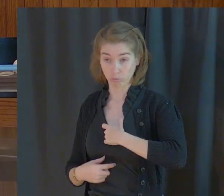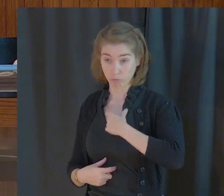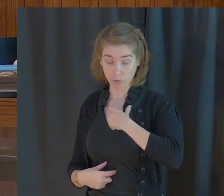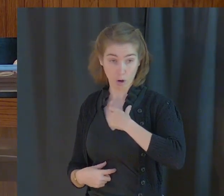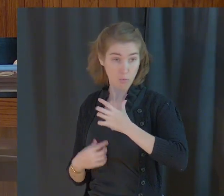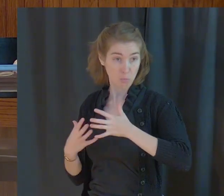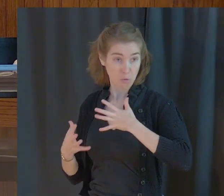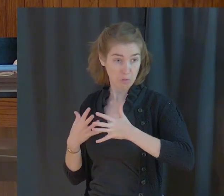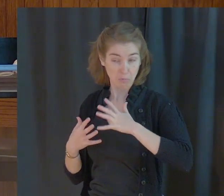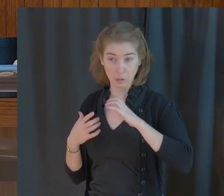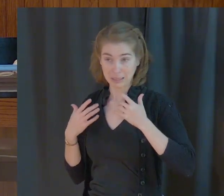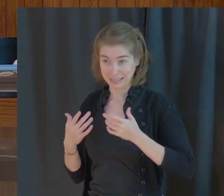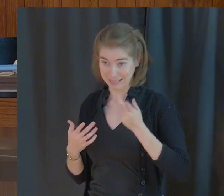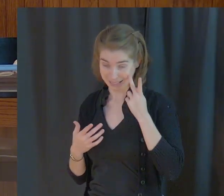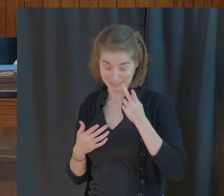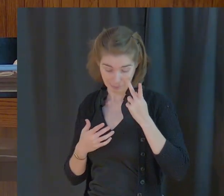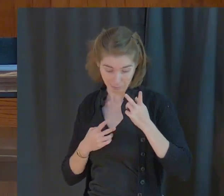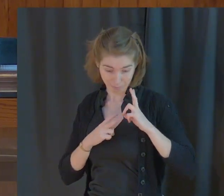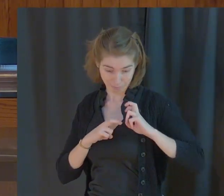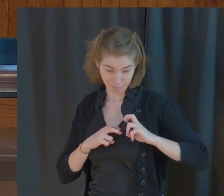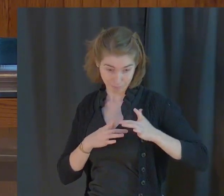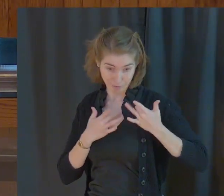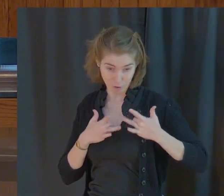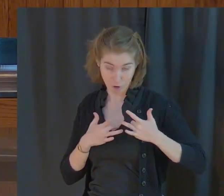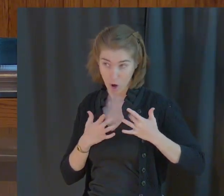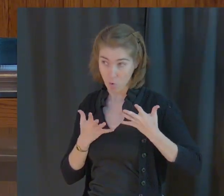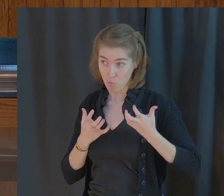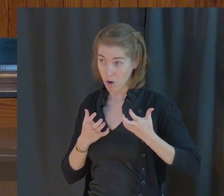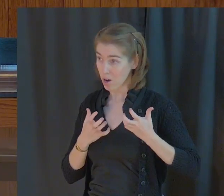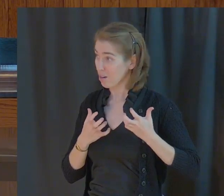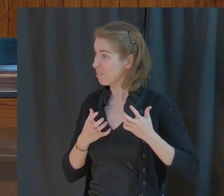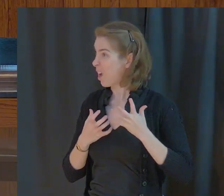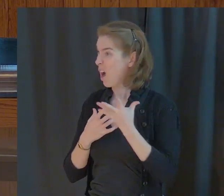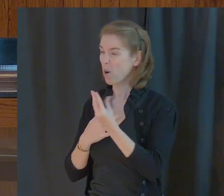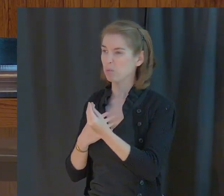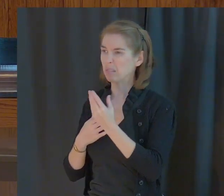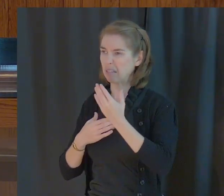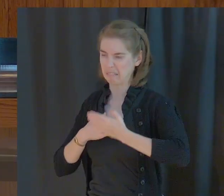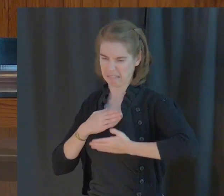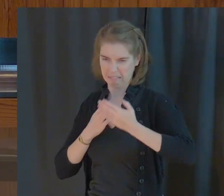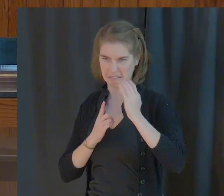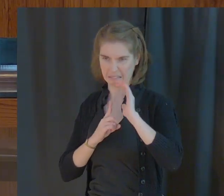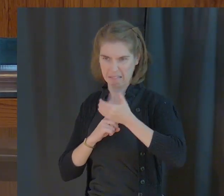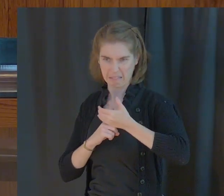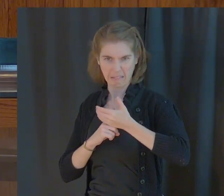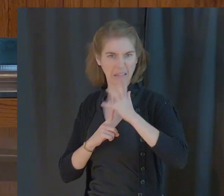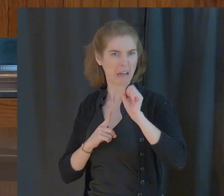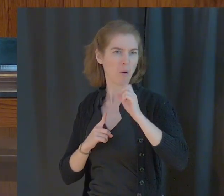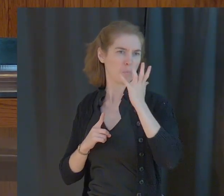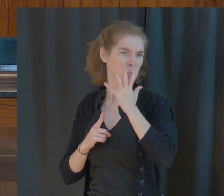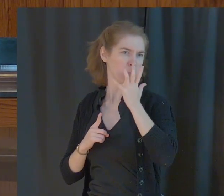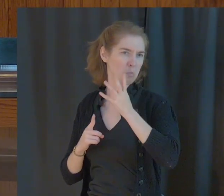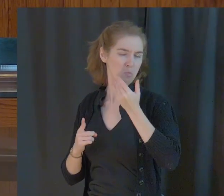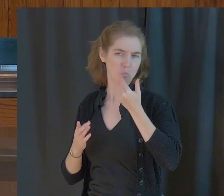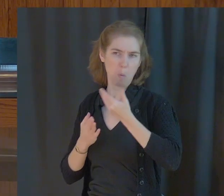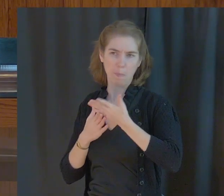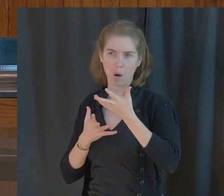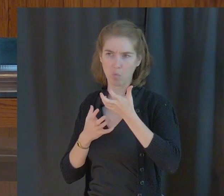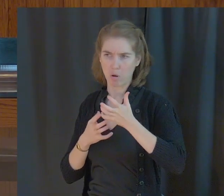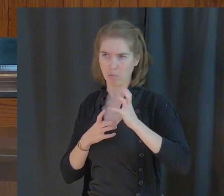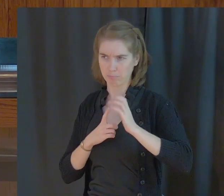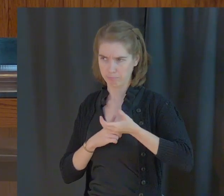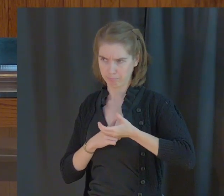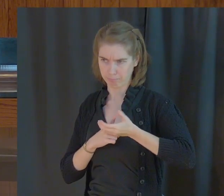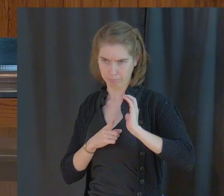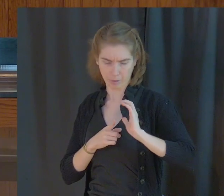and he looks at our heart and he says that's what I want pure outward stuff yeah you look good but I really want the inward heart to